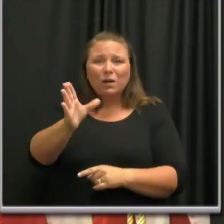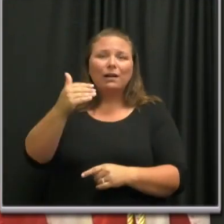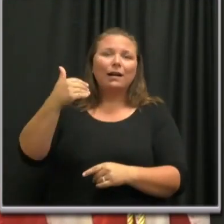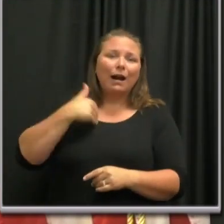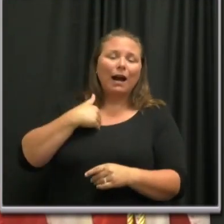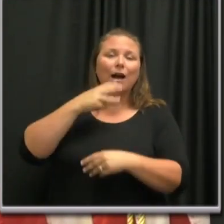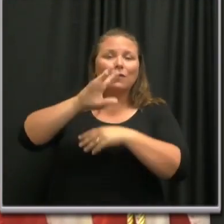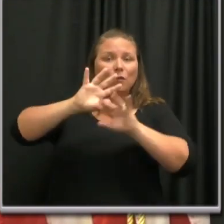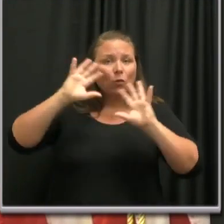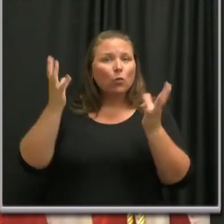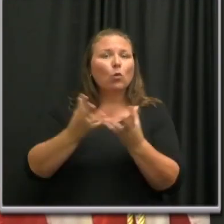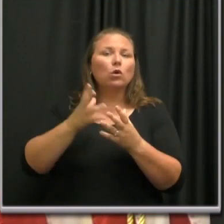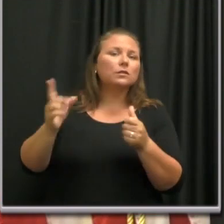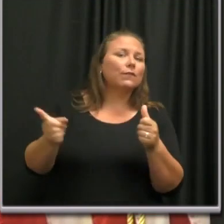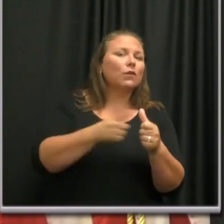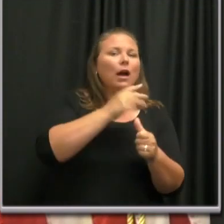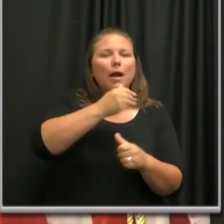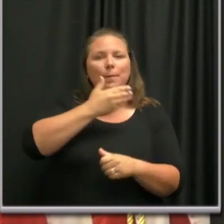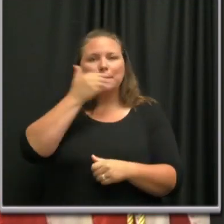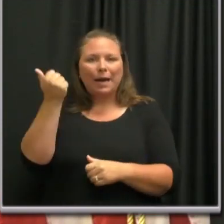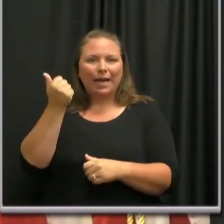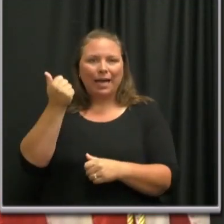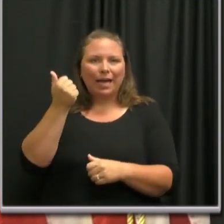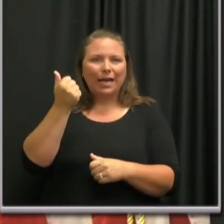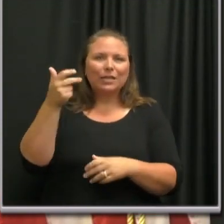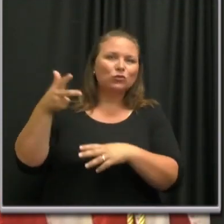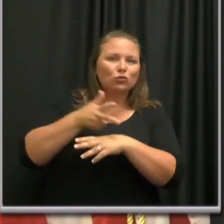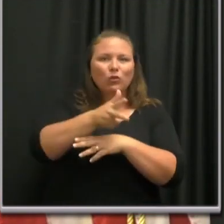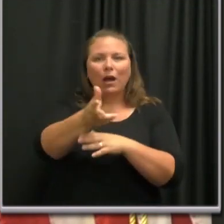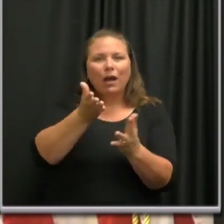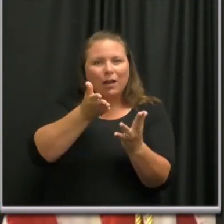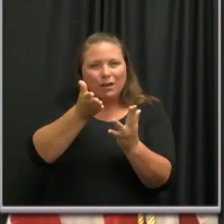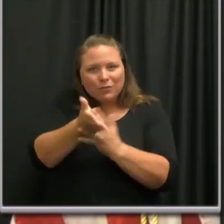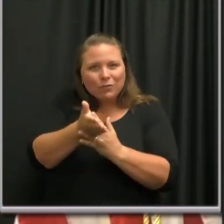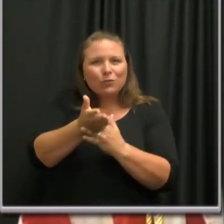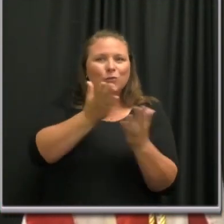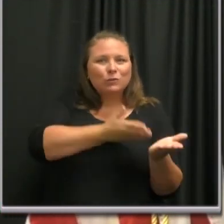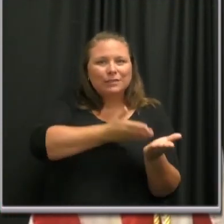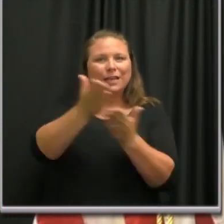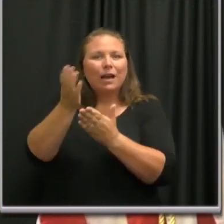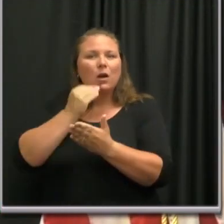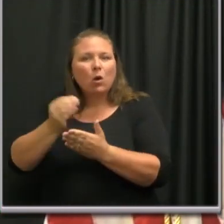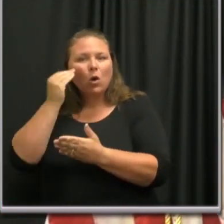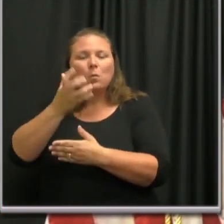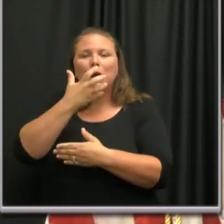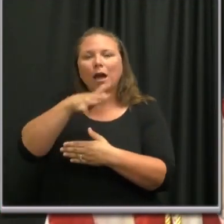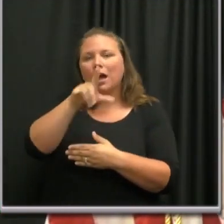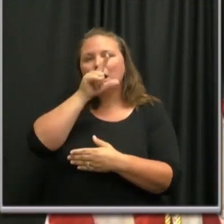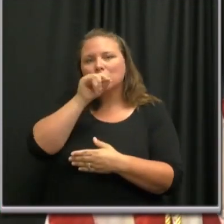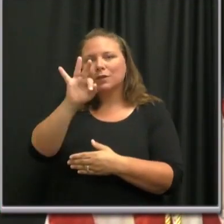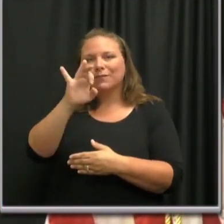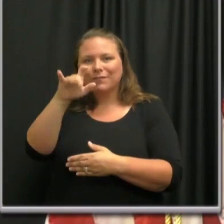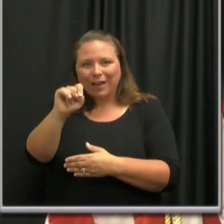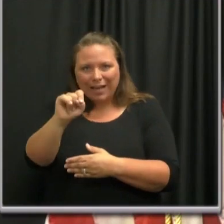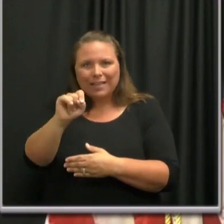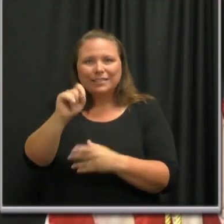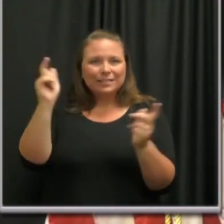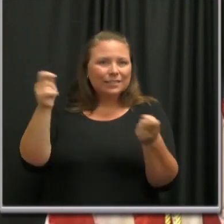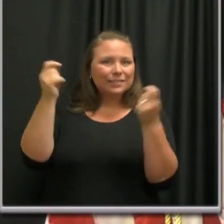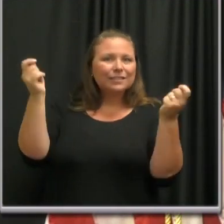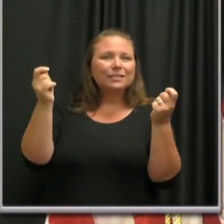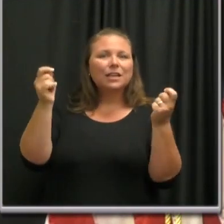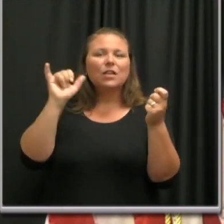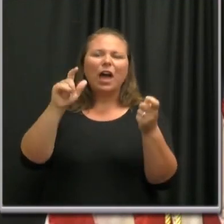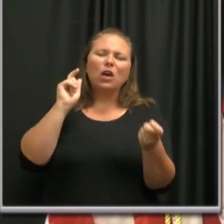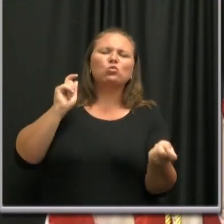world's first and best. Coopside, curbside, takeout, hot chicken festival, a deconstructed festival